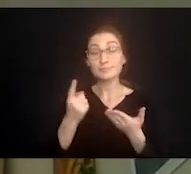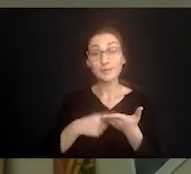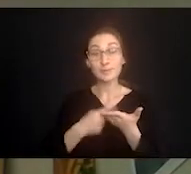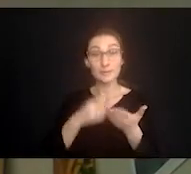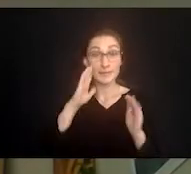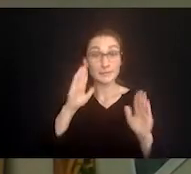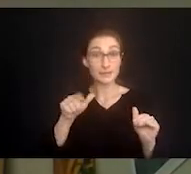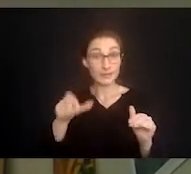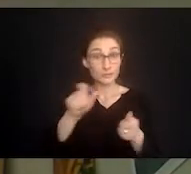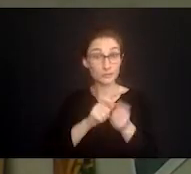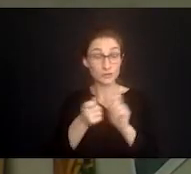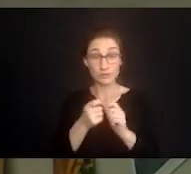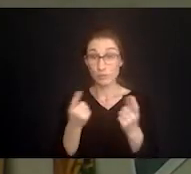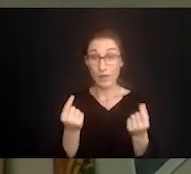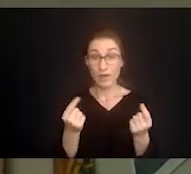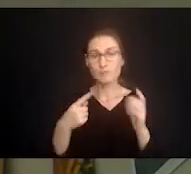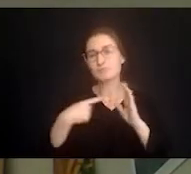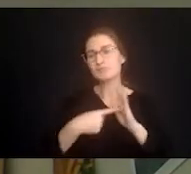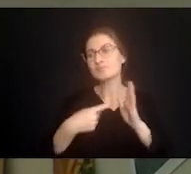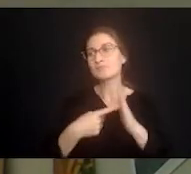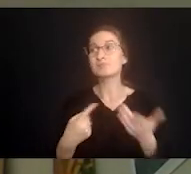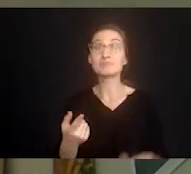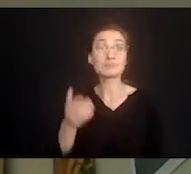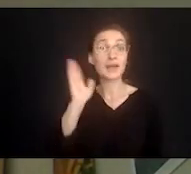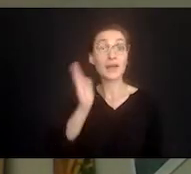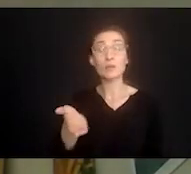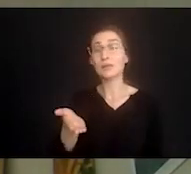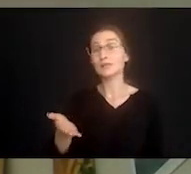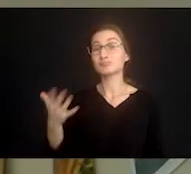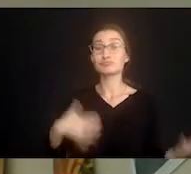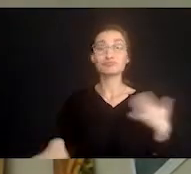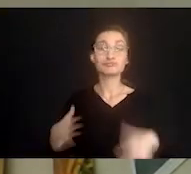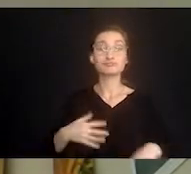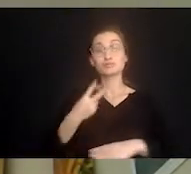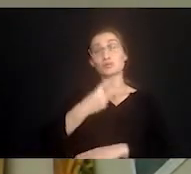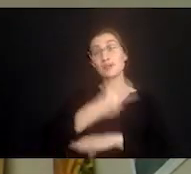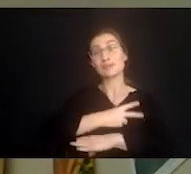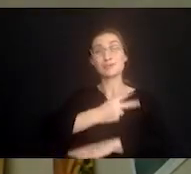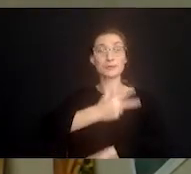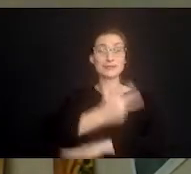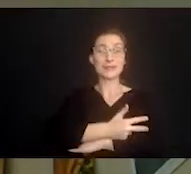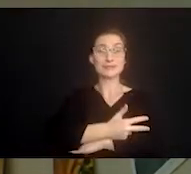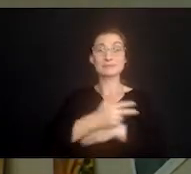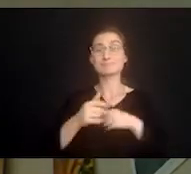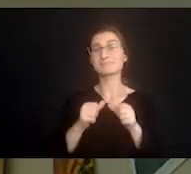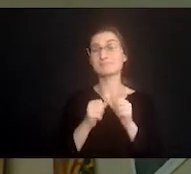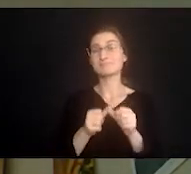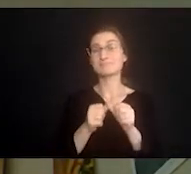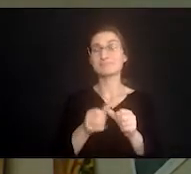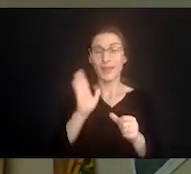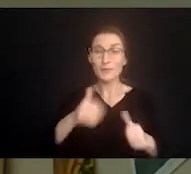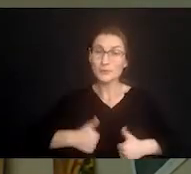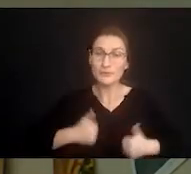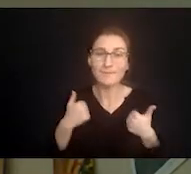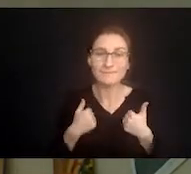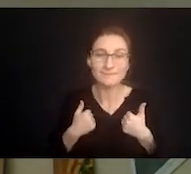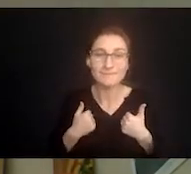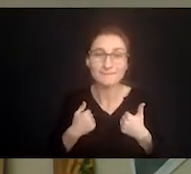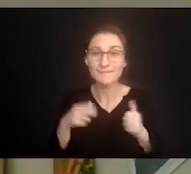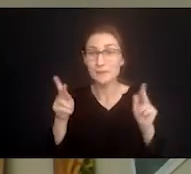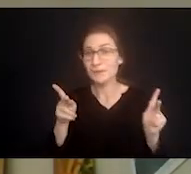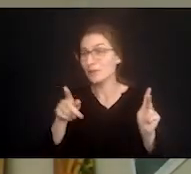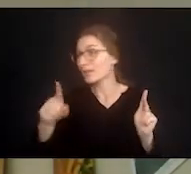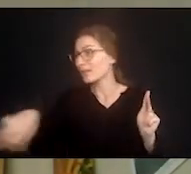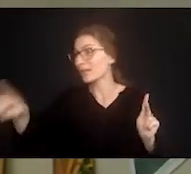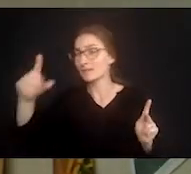expectation that needs to be adjusted is you know what I'm going to wear the same clothes two or three days in a row and we're going to